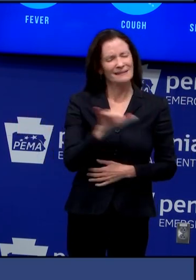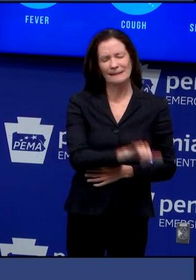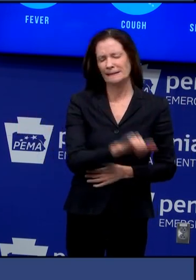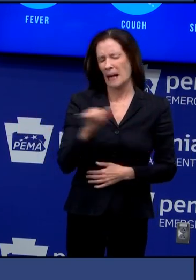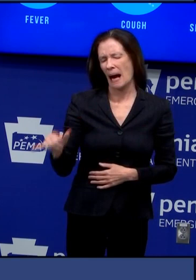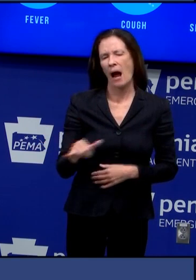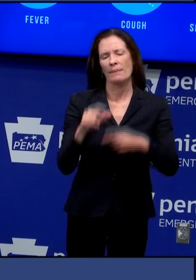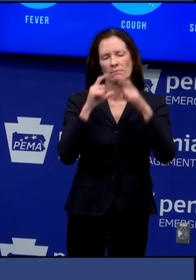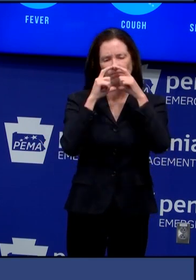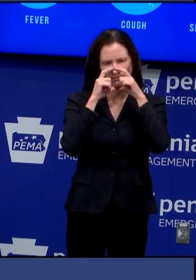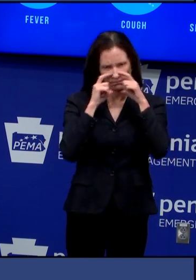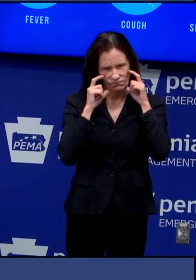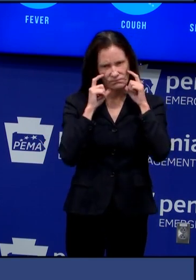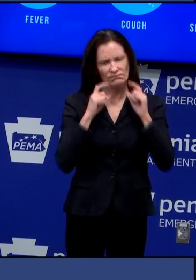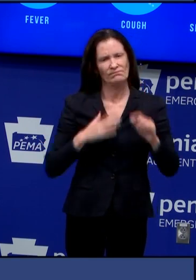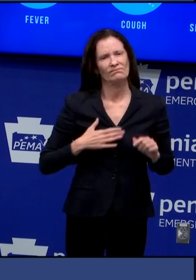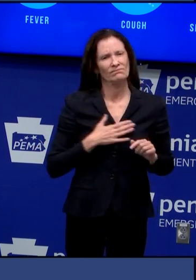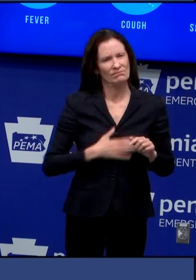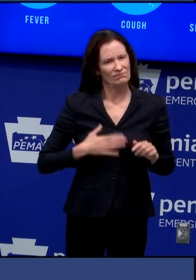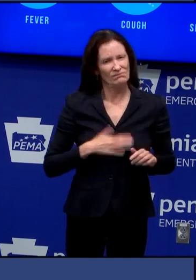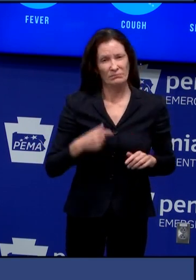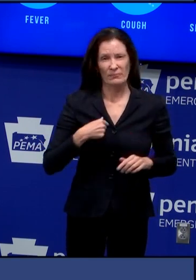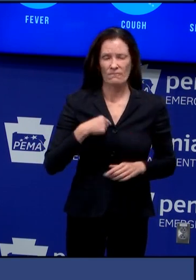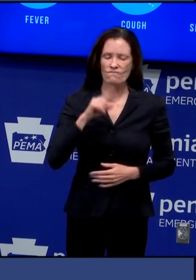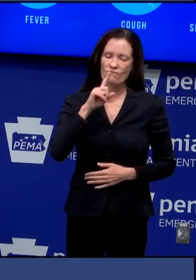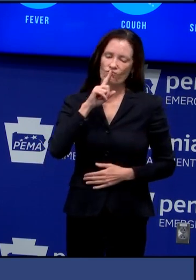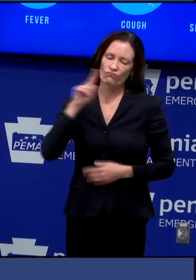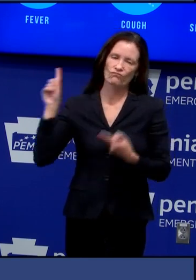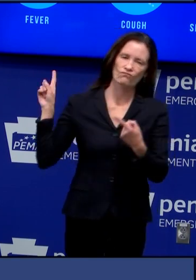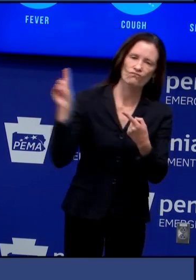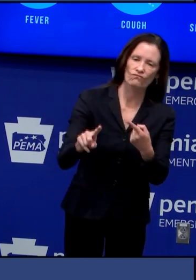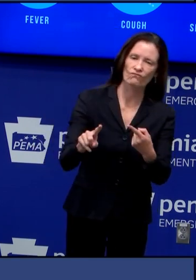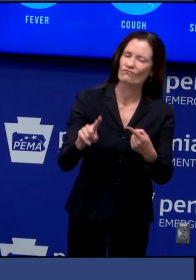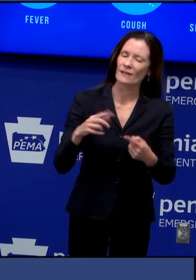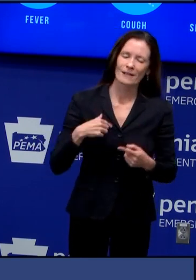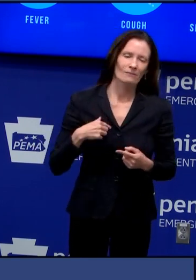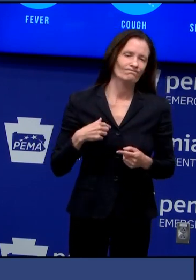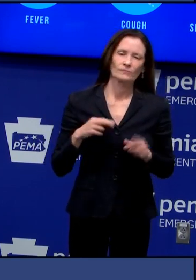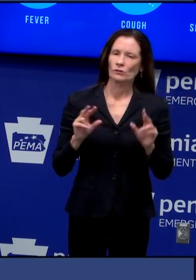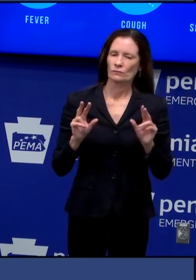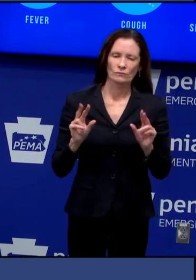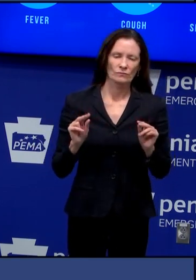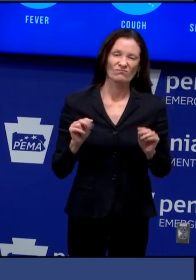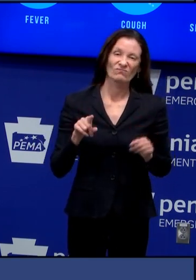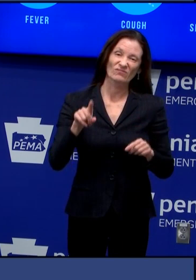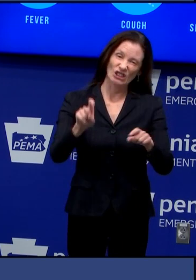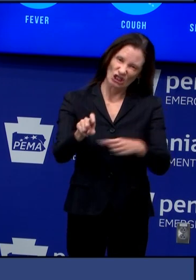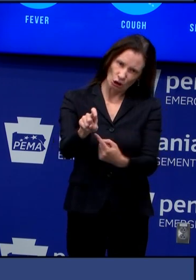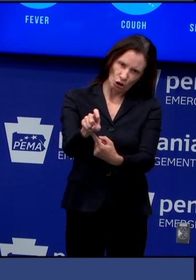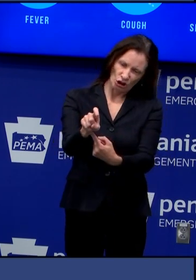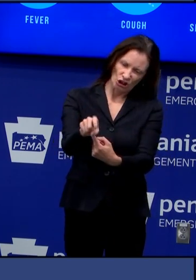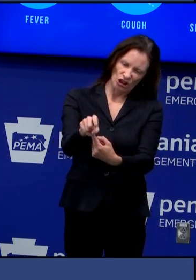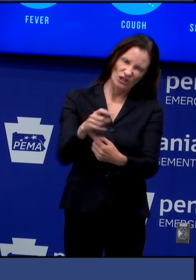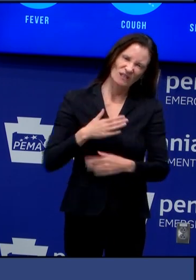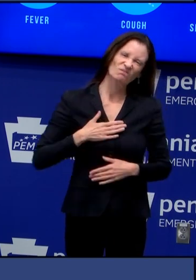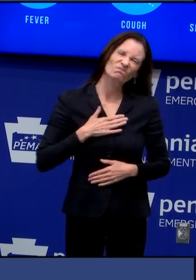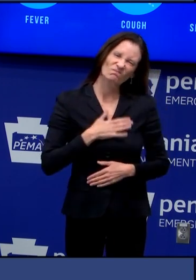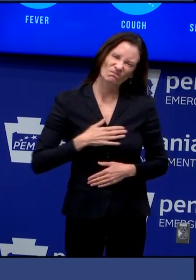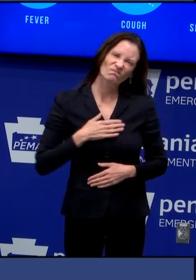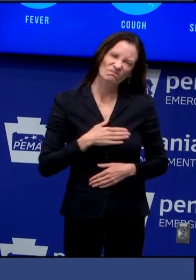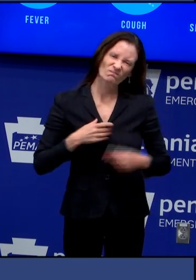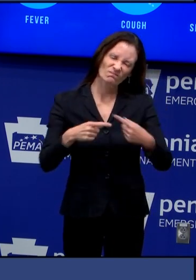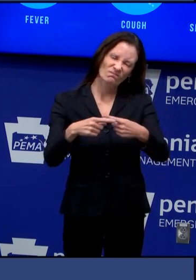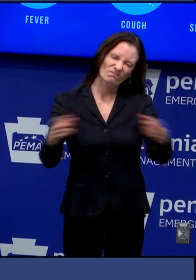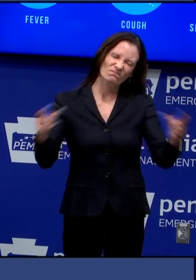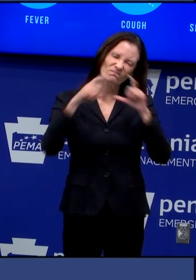not doing anything to force anybody to do anything basically saying this is something that we ought to be doing because it's the right thing to do and it's it's it's a good thing to do